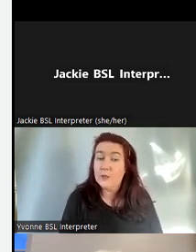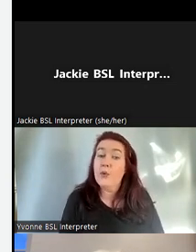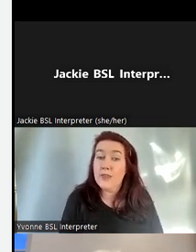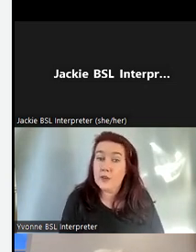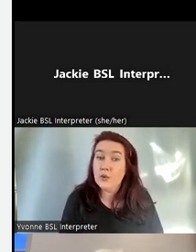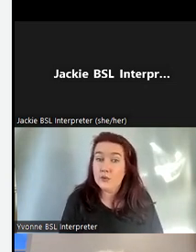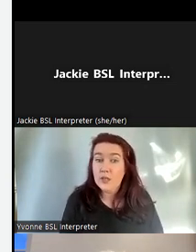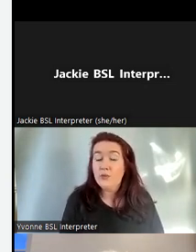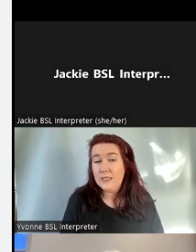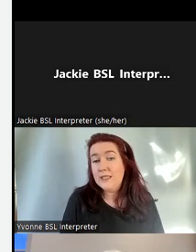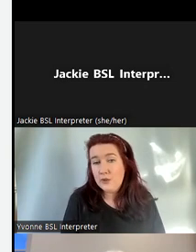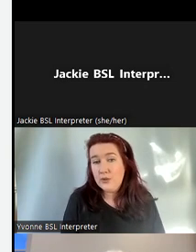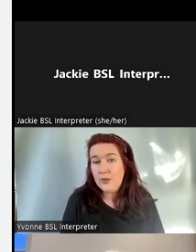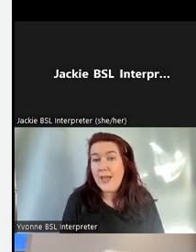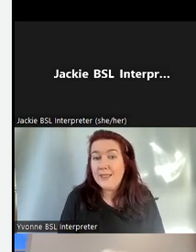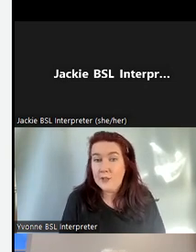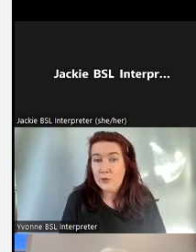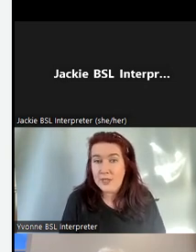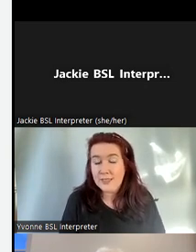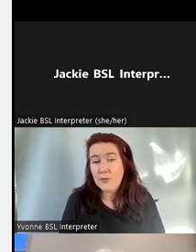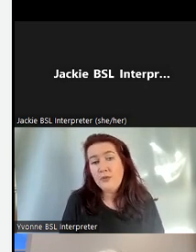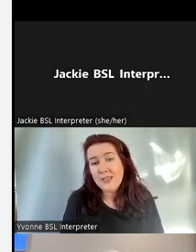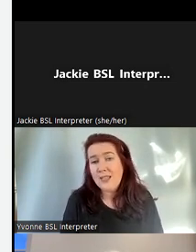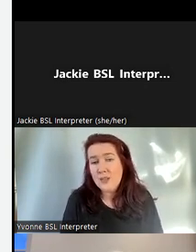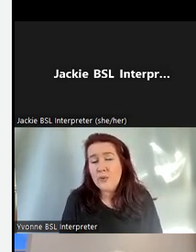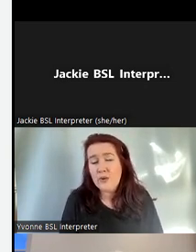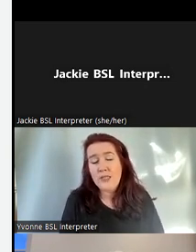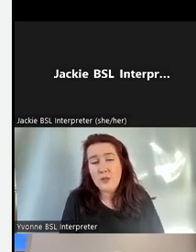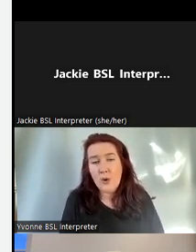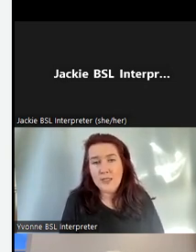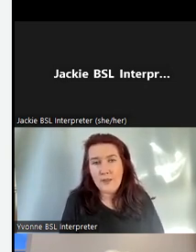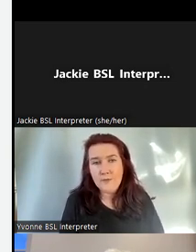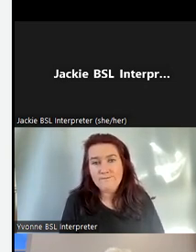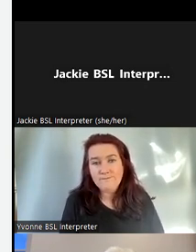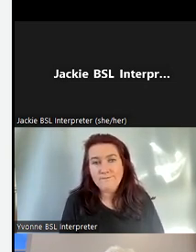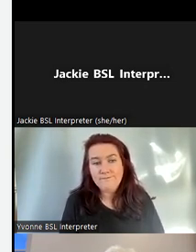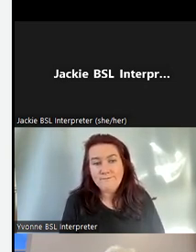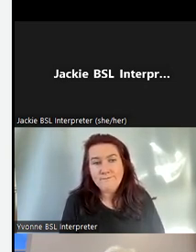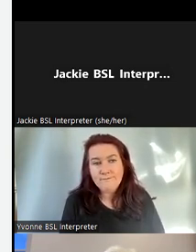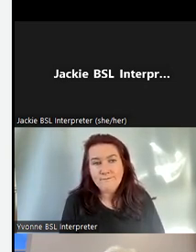to support their goals related to heritage projects and we recognise how important it is to work together